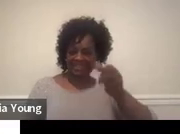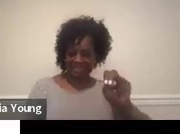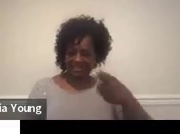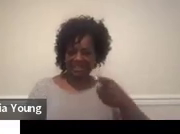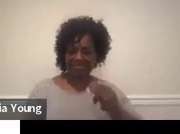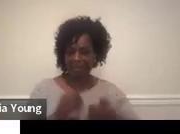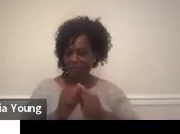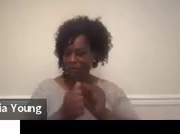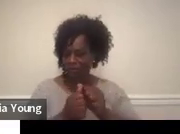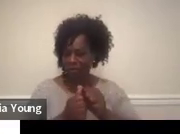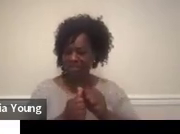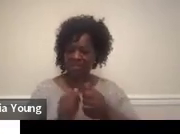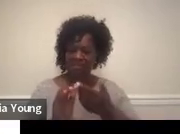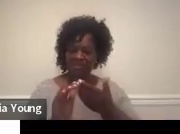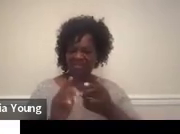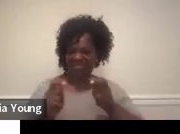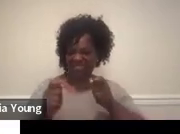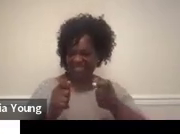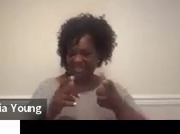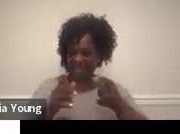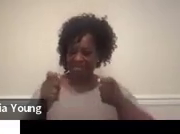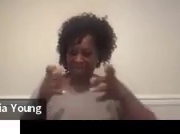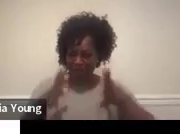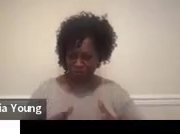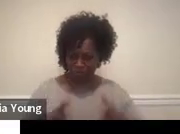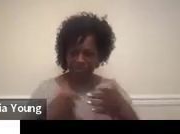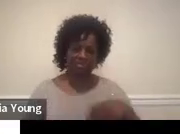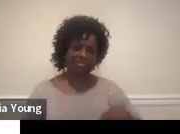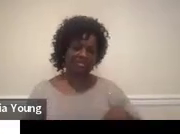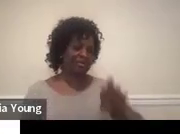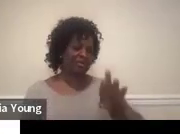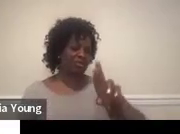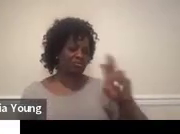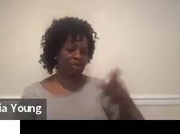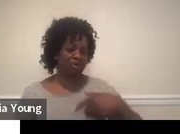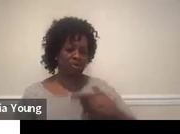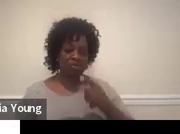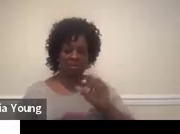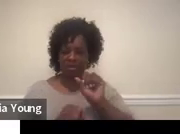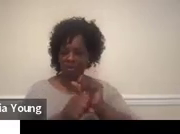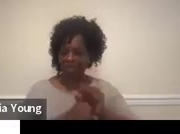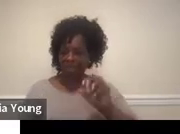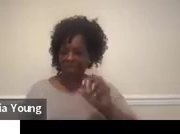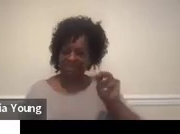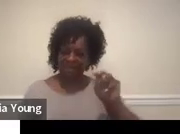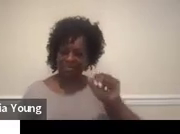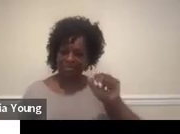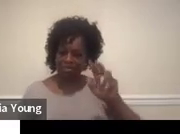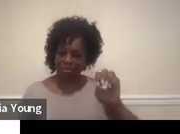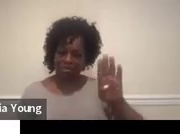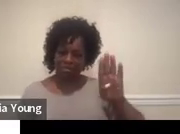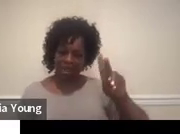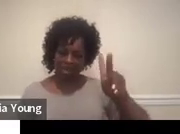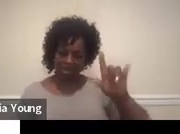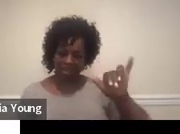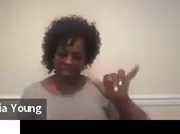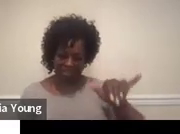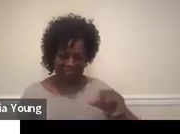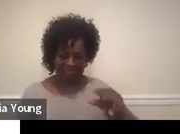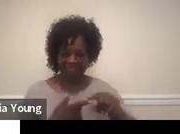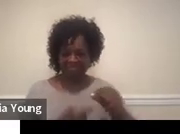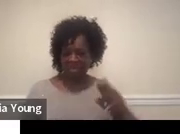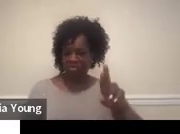manager. Brooke will be employed as a marine biologist or a zoologist. And after high school, Roy will be